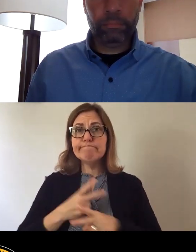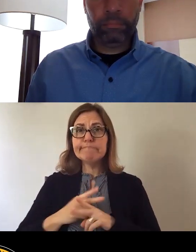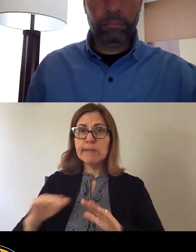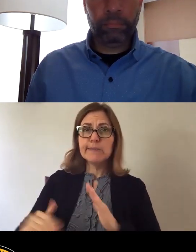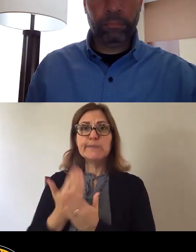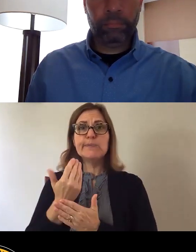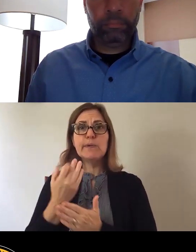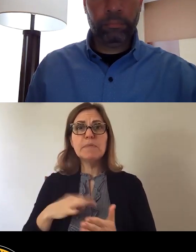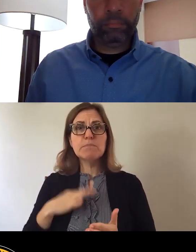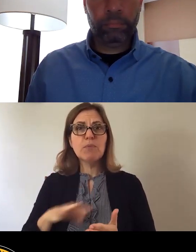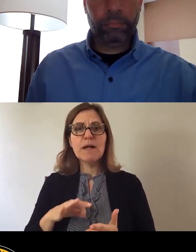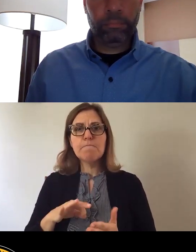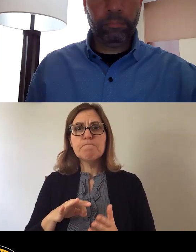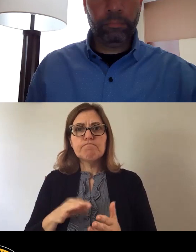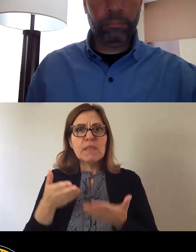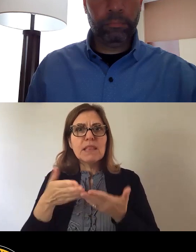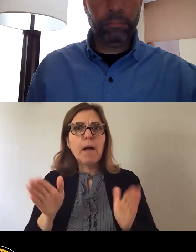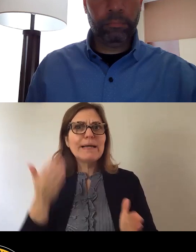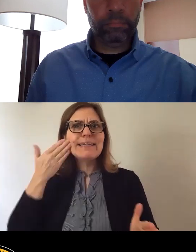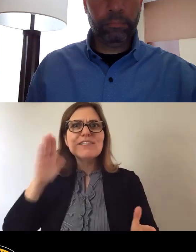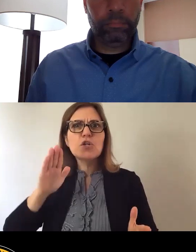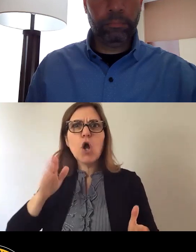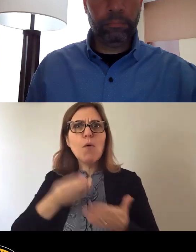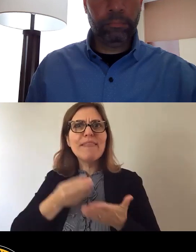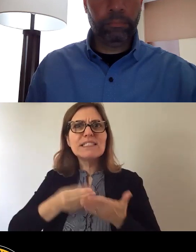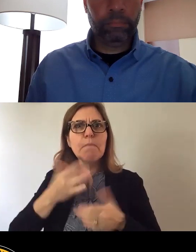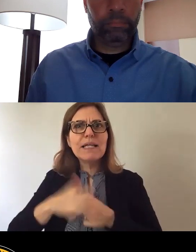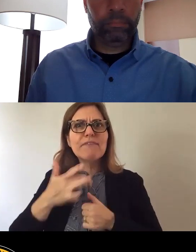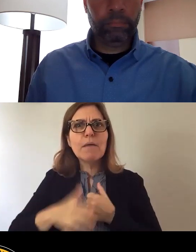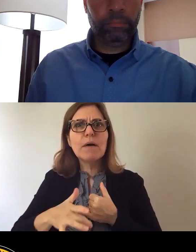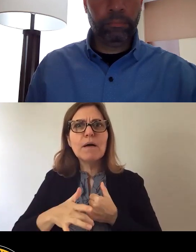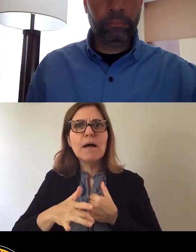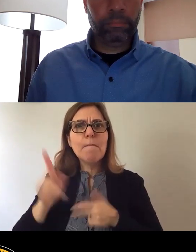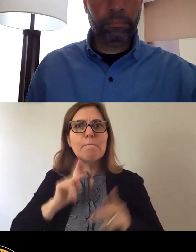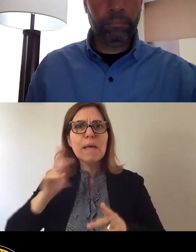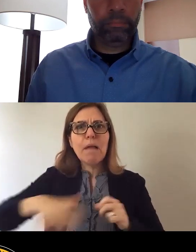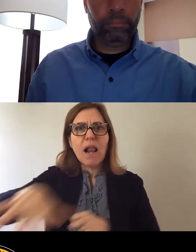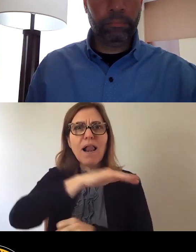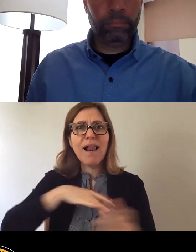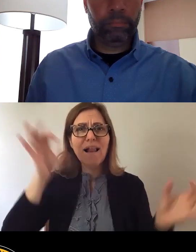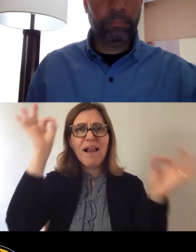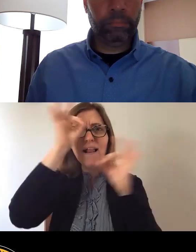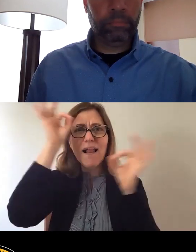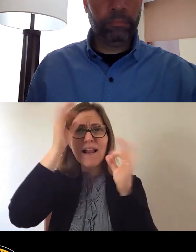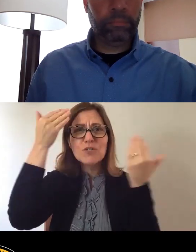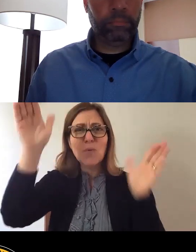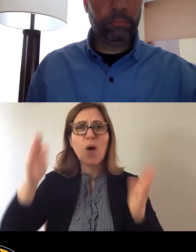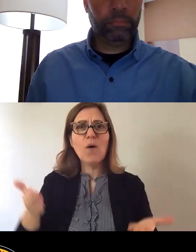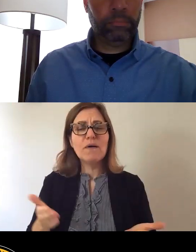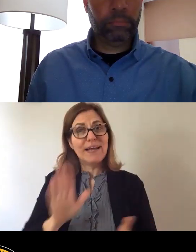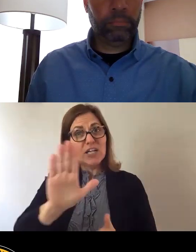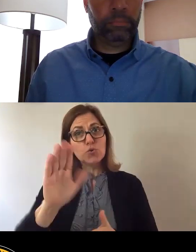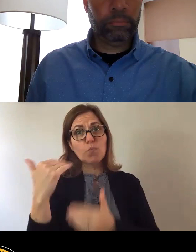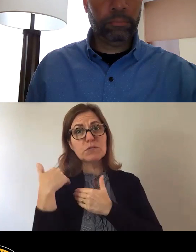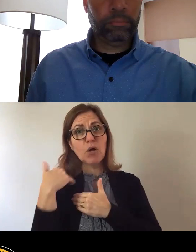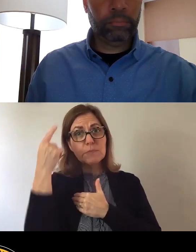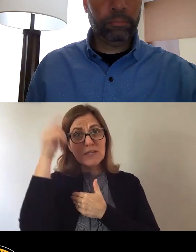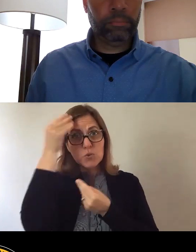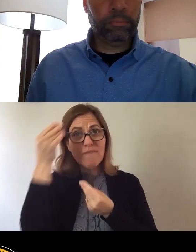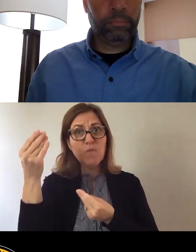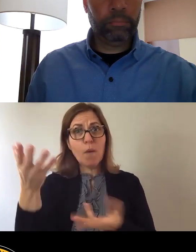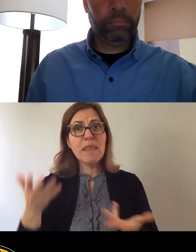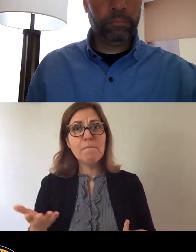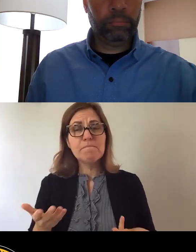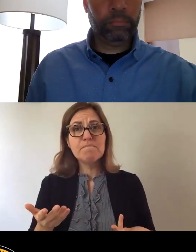this money is here, council. They do not know. And it was your responsibility to inform them that this